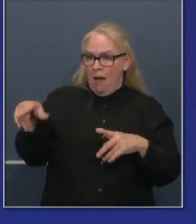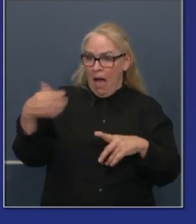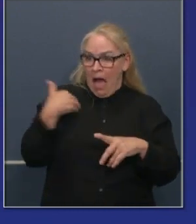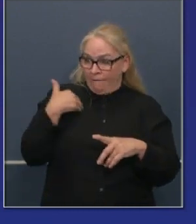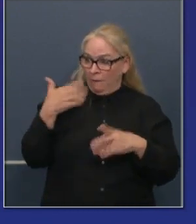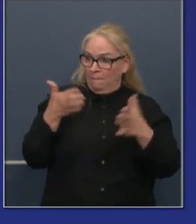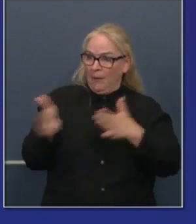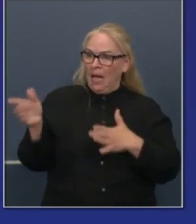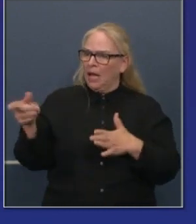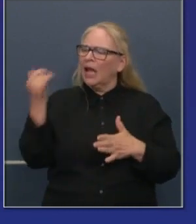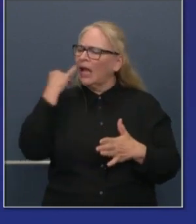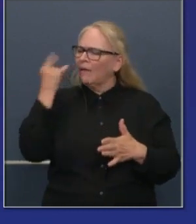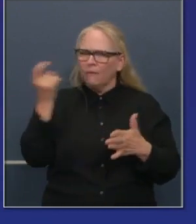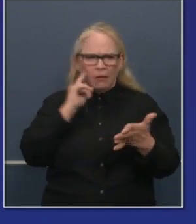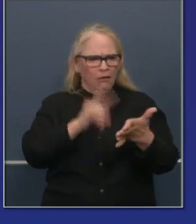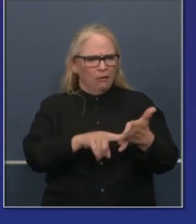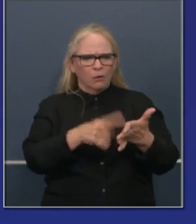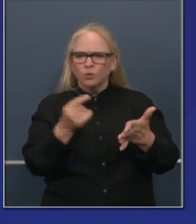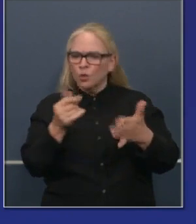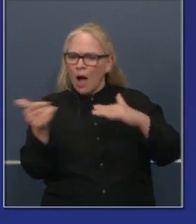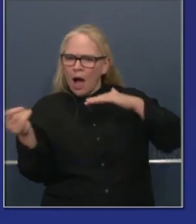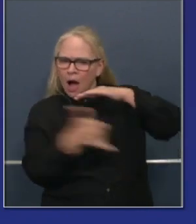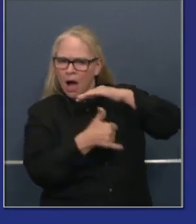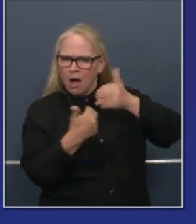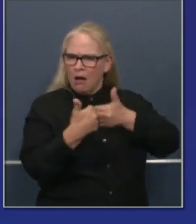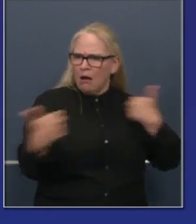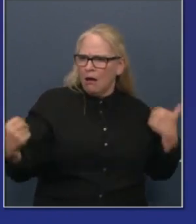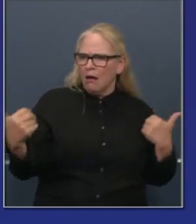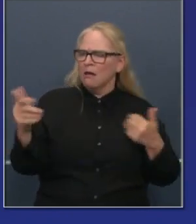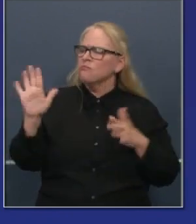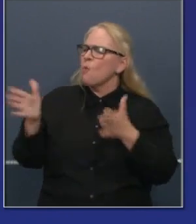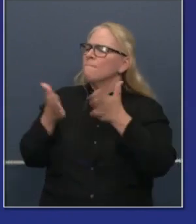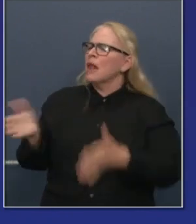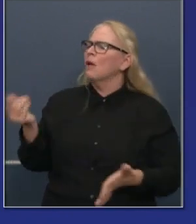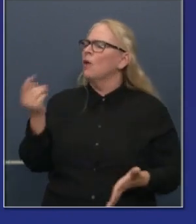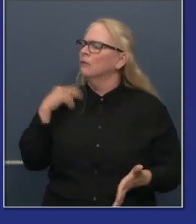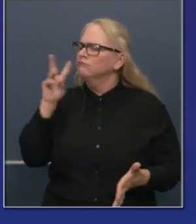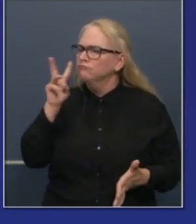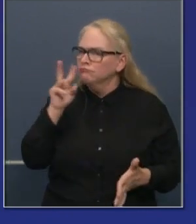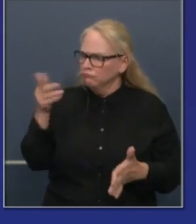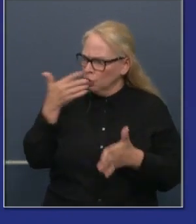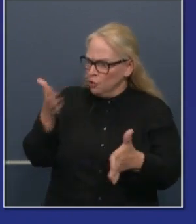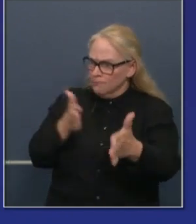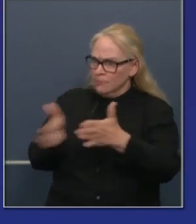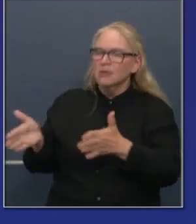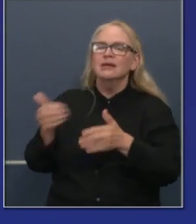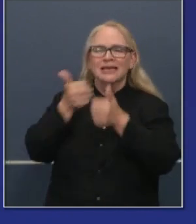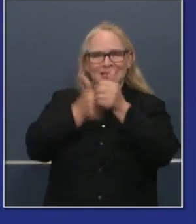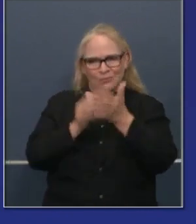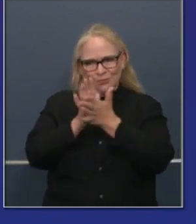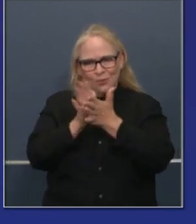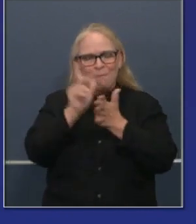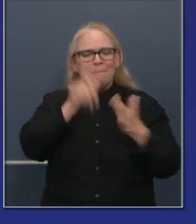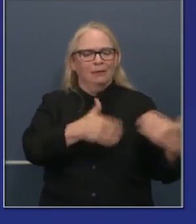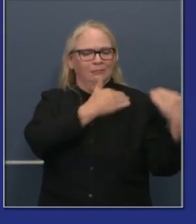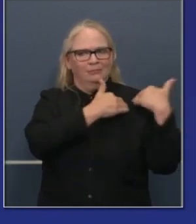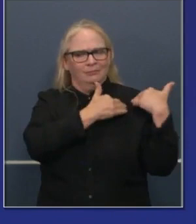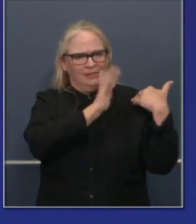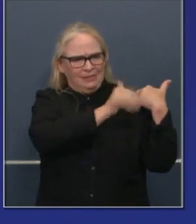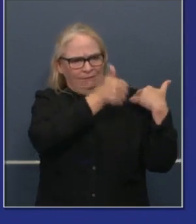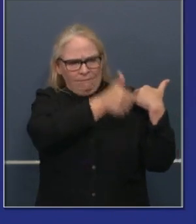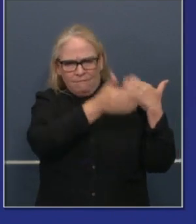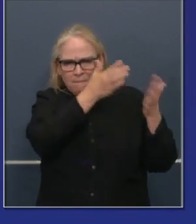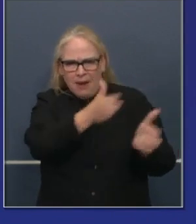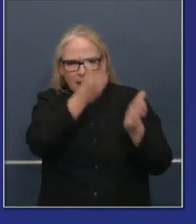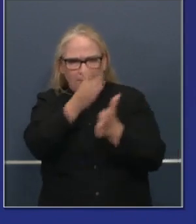continuity and attendance plans that each school site is now responsible for putting forth.